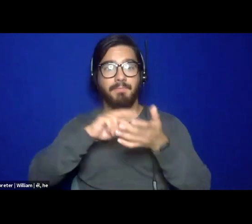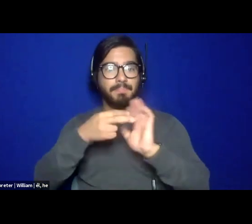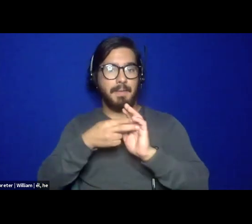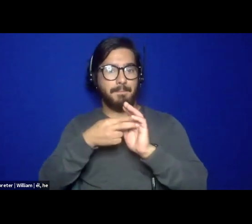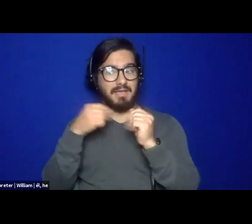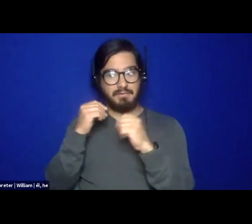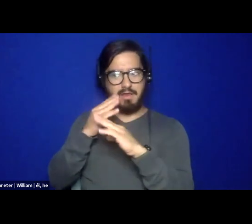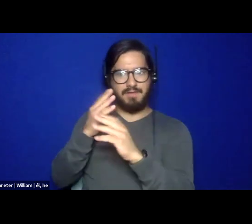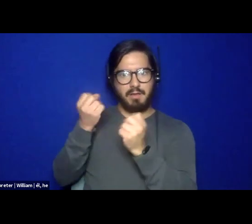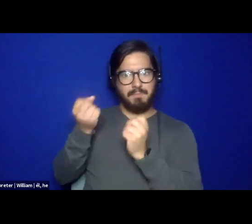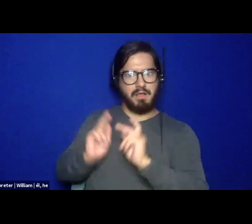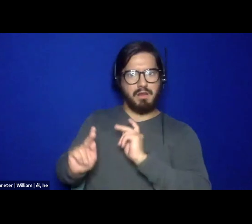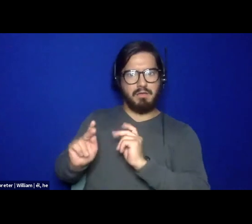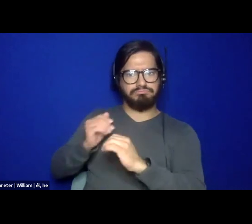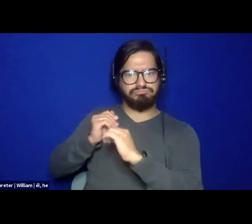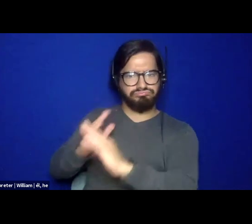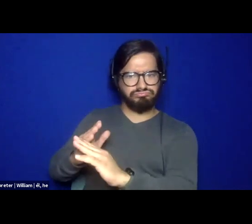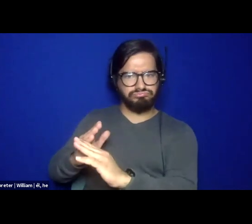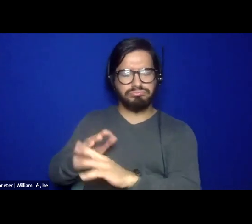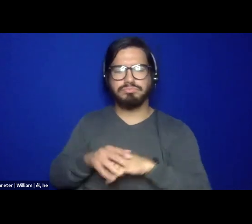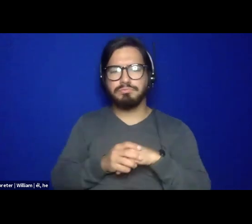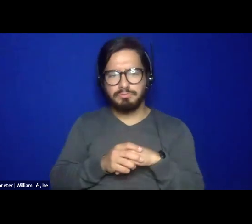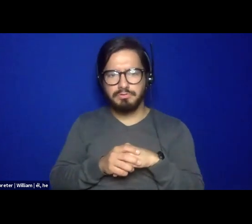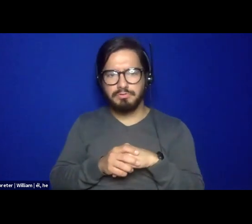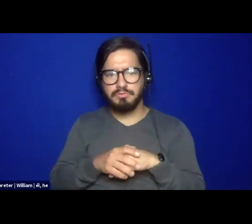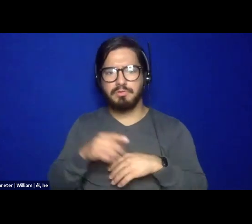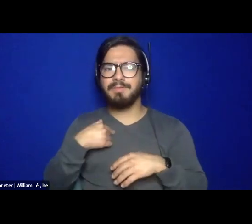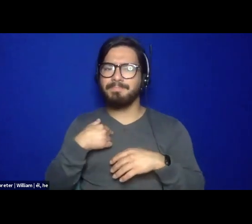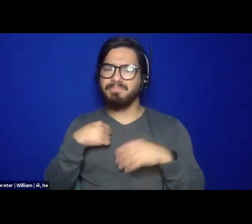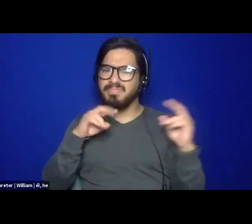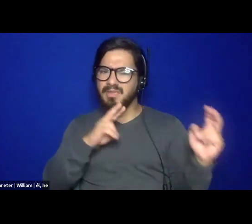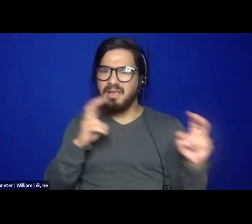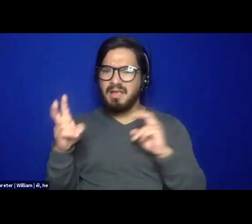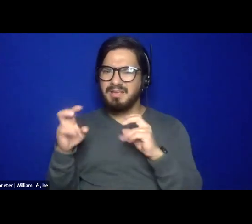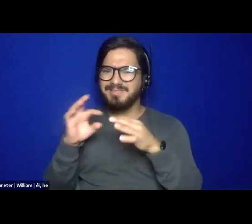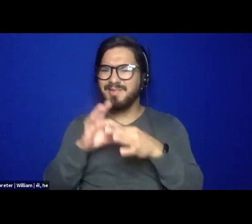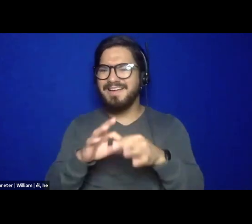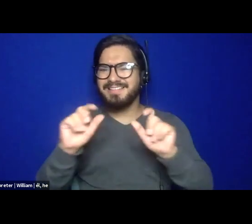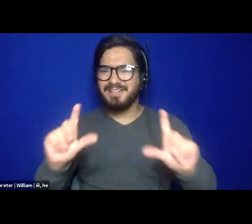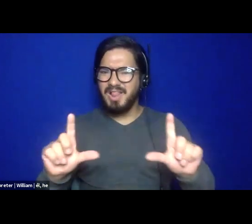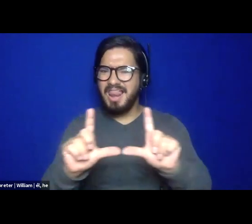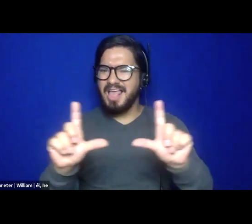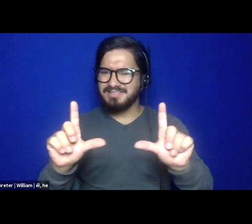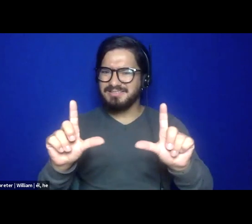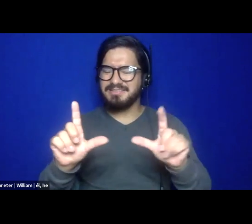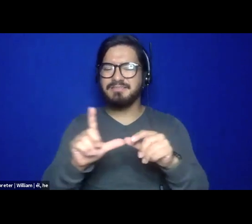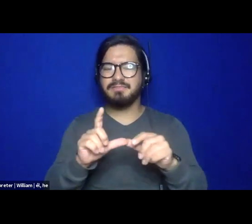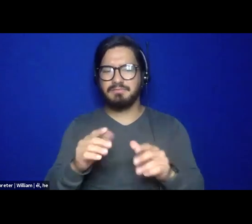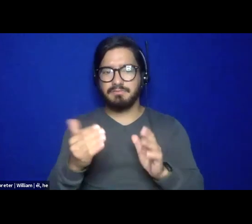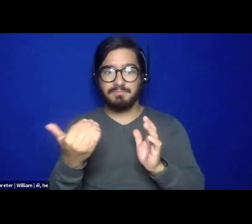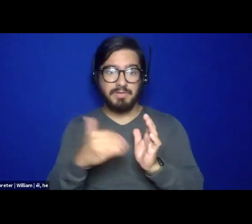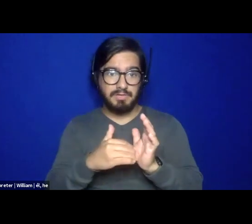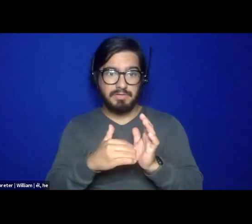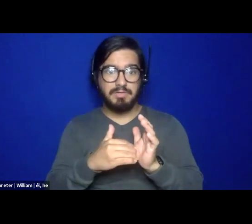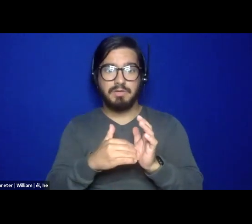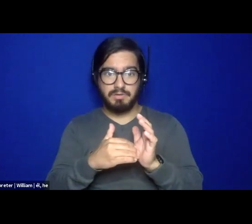folks. It, it stops folks. So that's my whole issue around the license. And again, please don't mishear me.